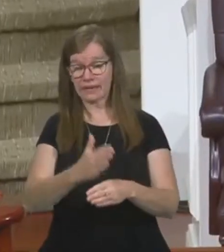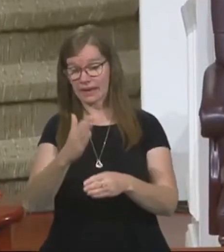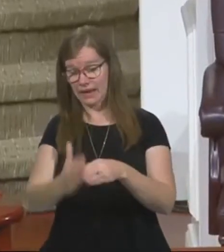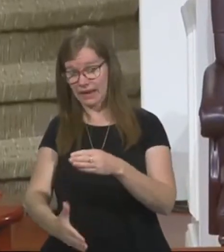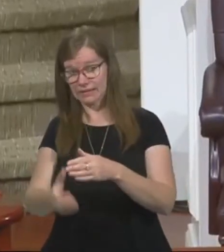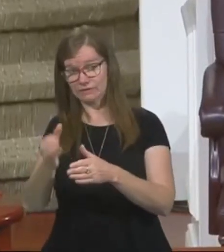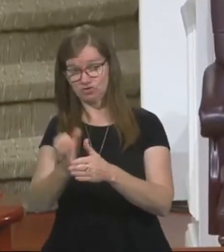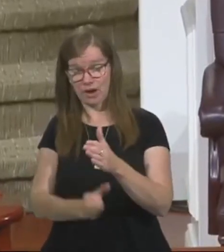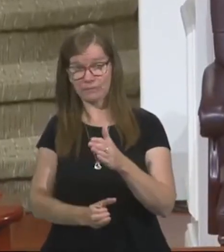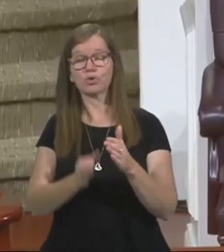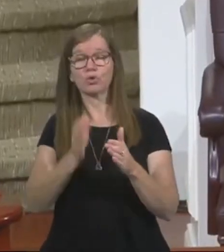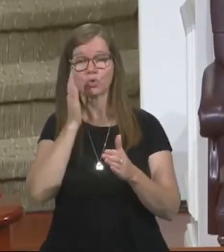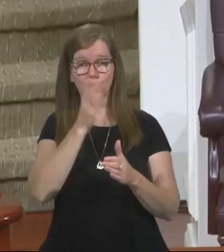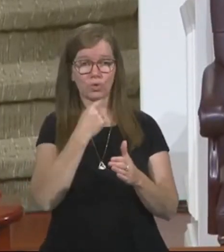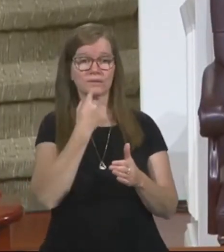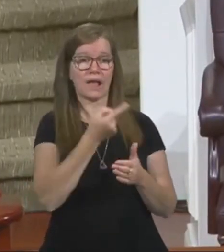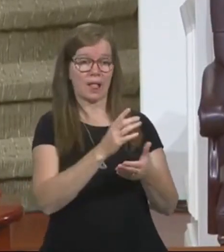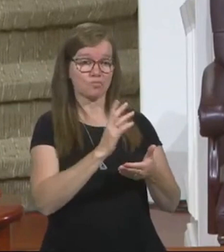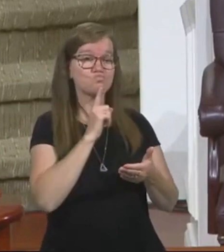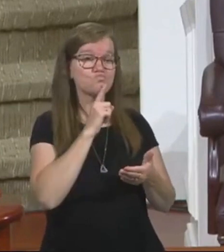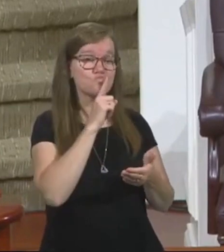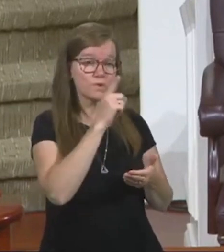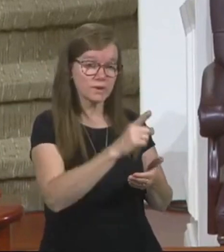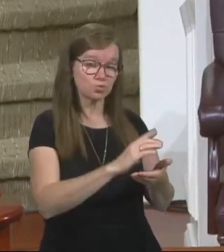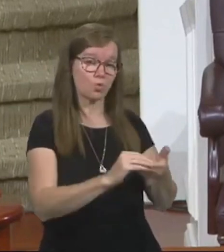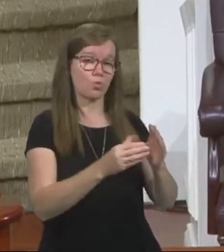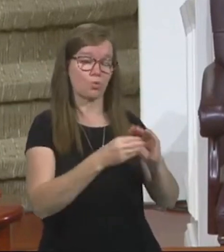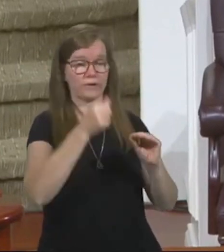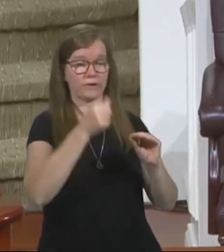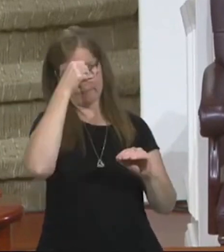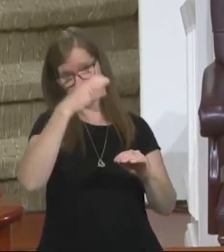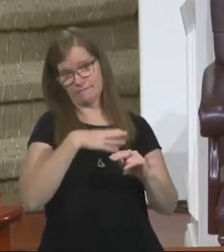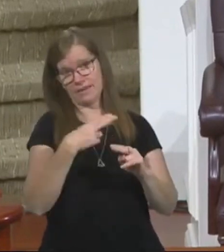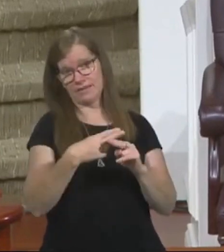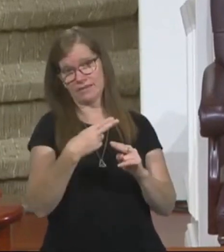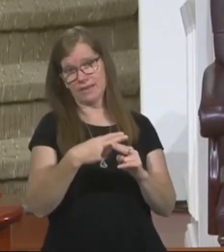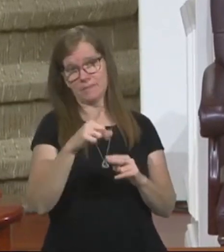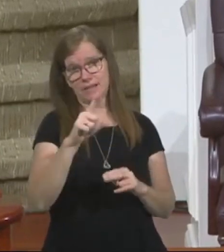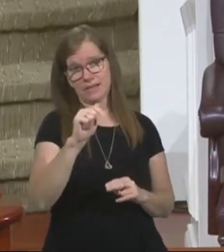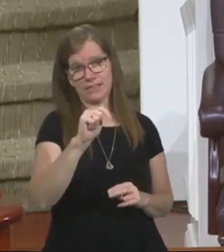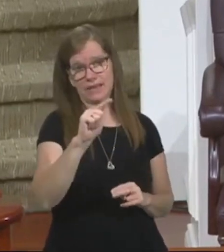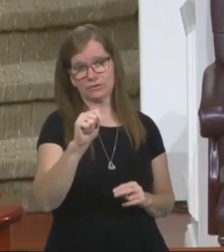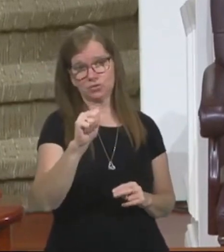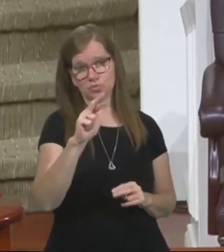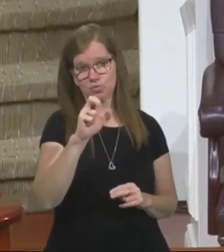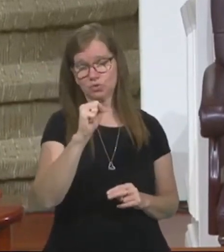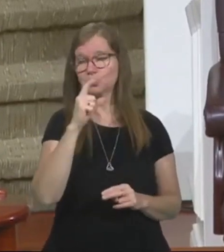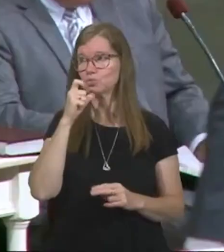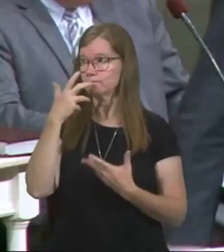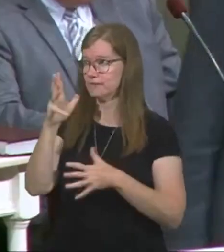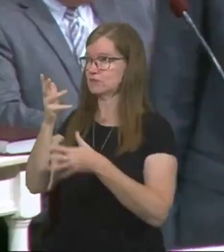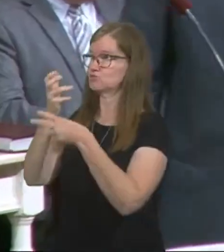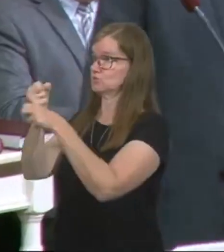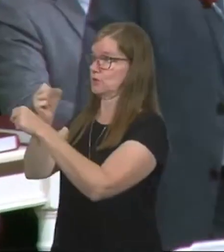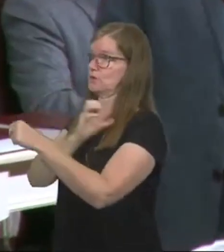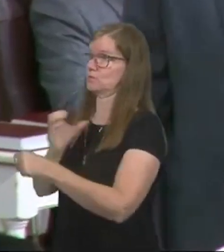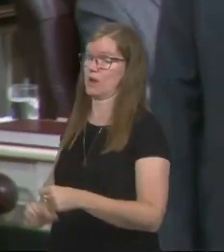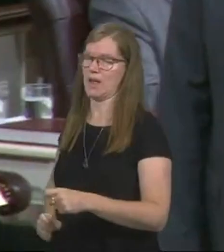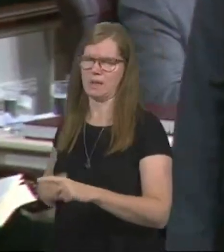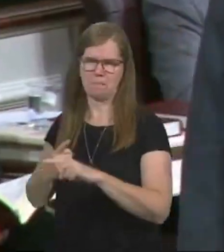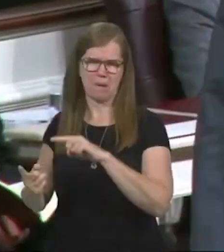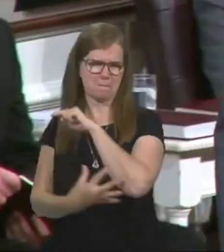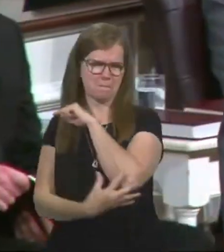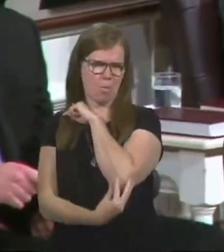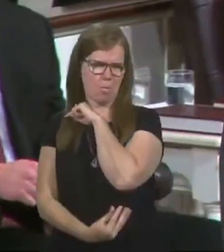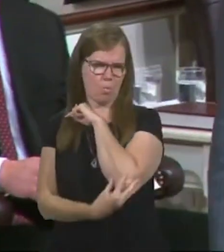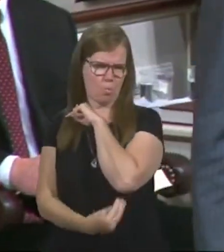he will tell a real story of a man named Lazarus, who has put his faith in Christ but is a very poor person,